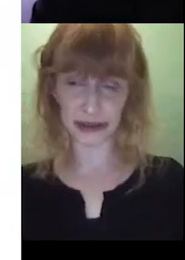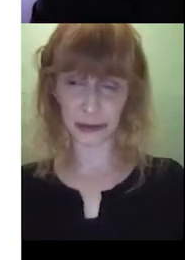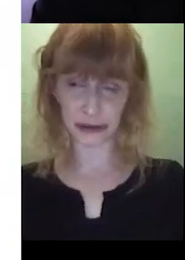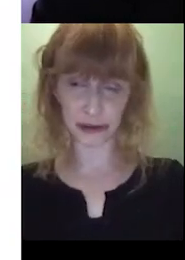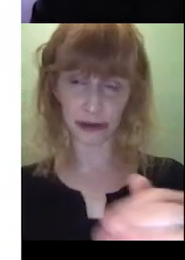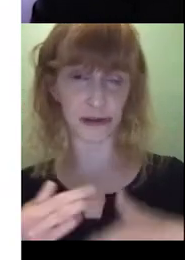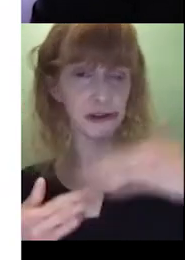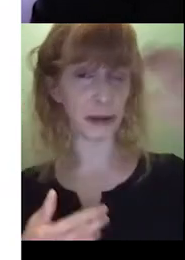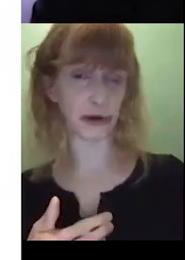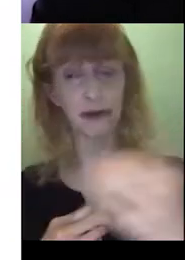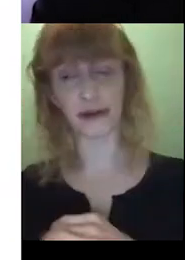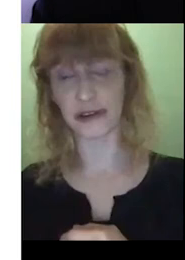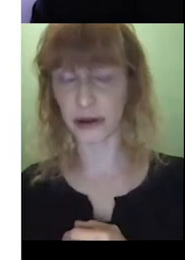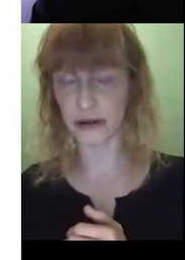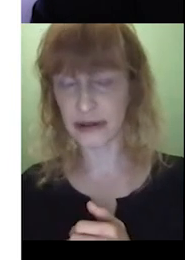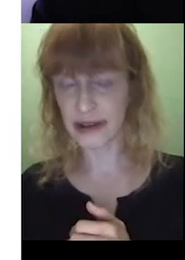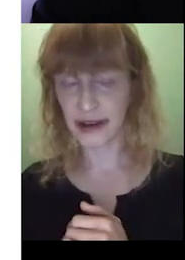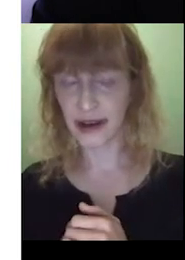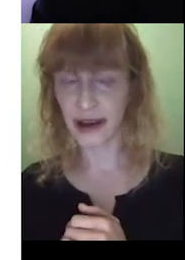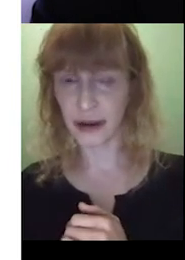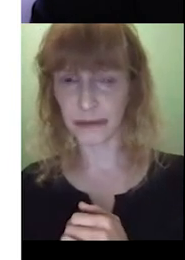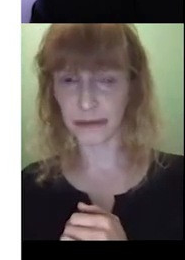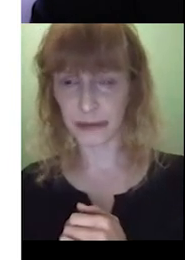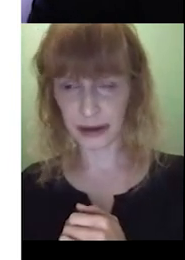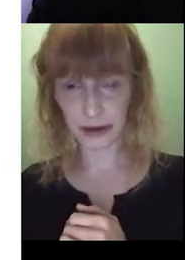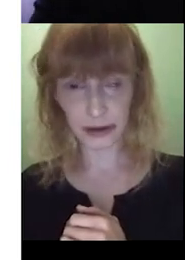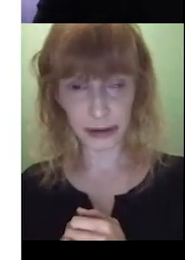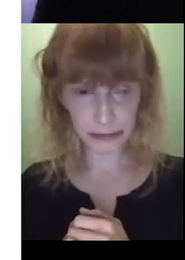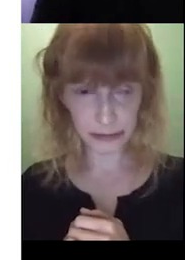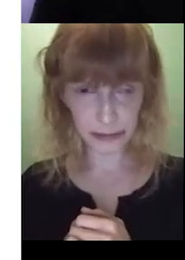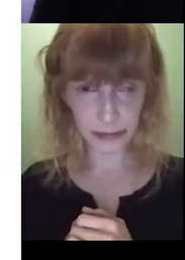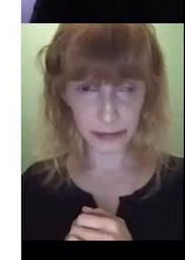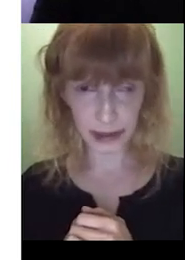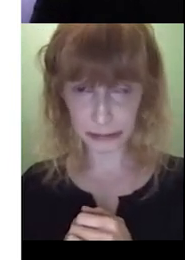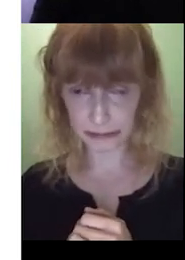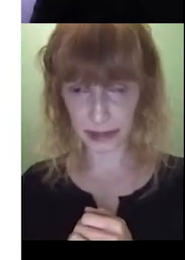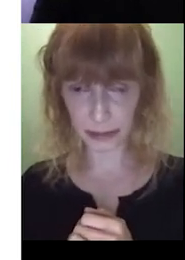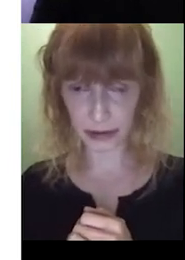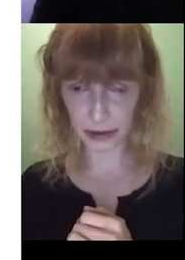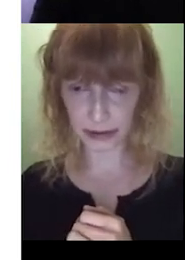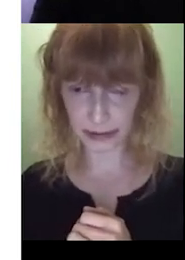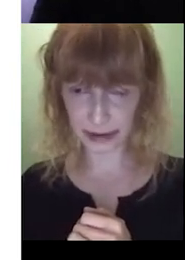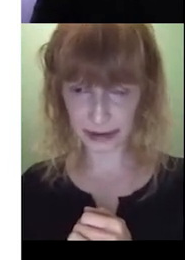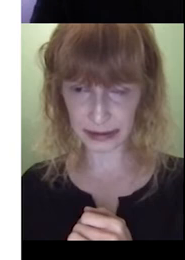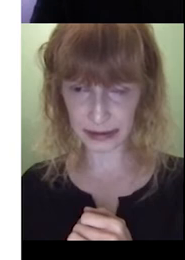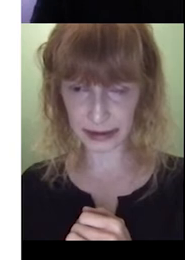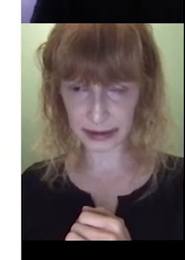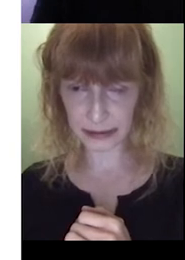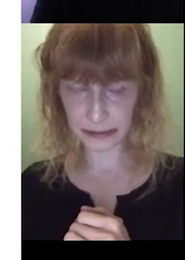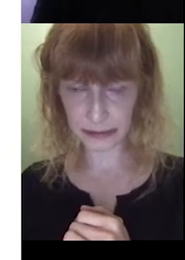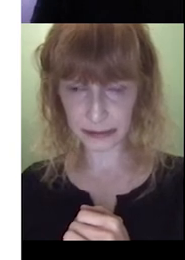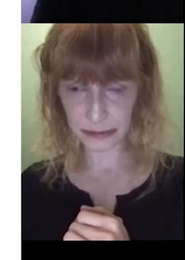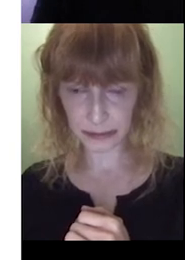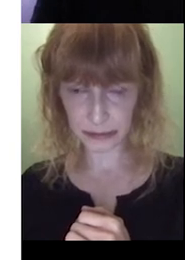that gives me something to jump off on as well. Can I add something? Yep, absolutely. So